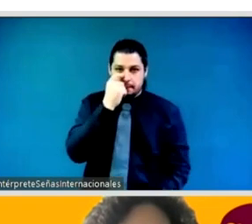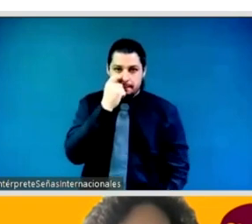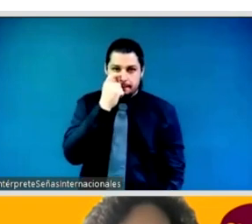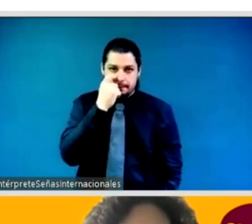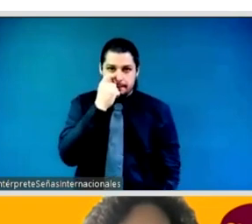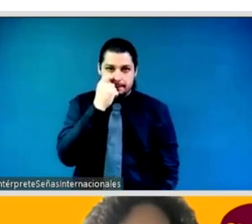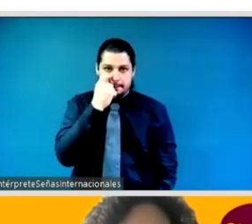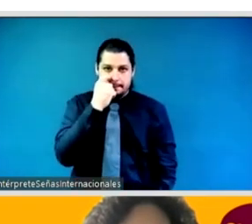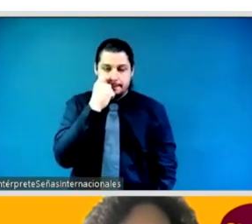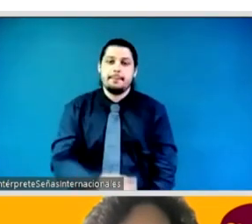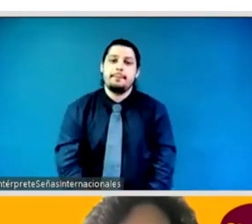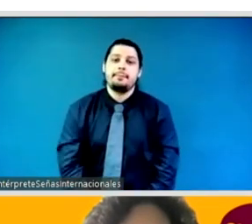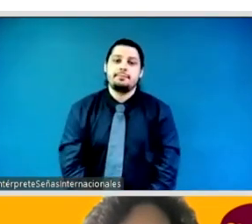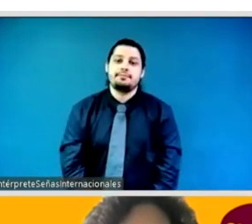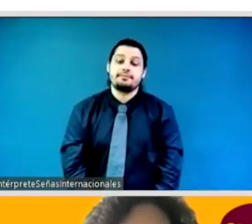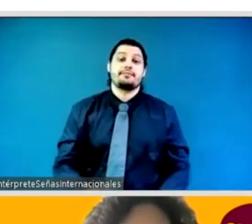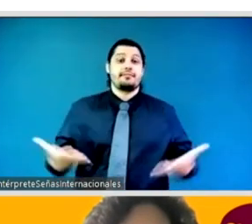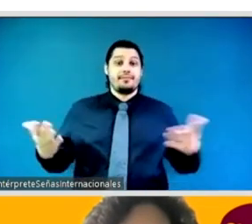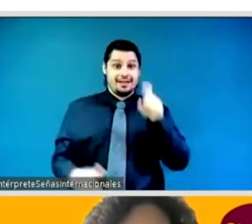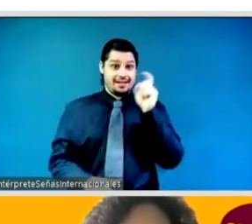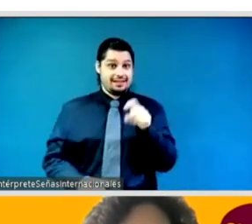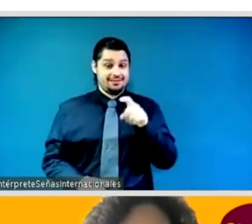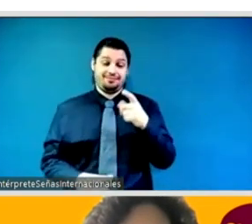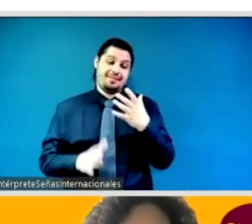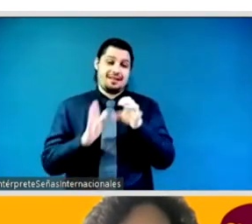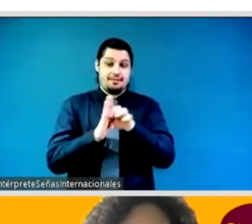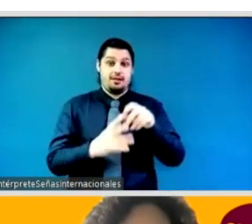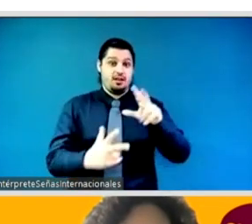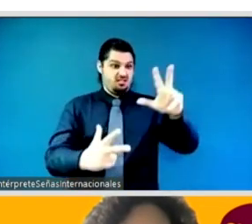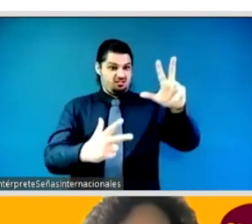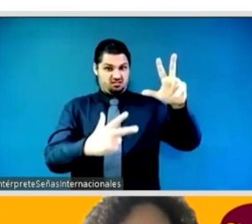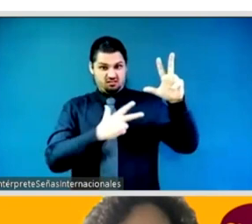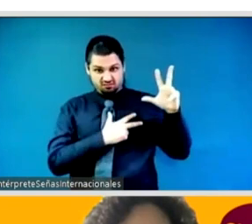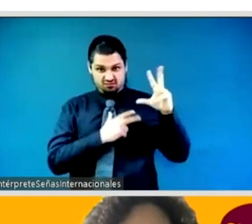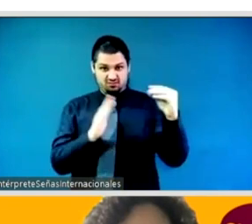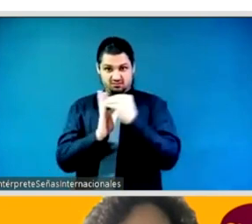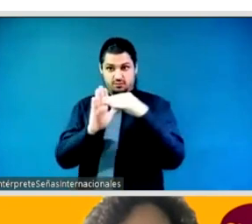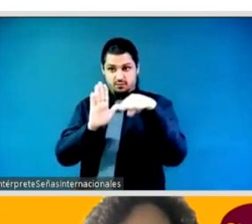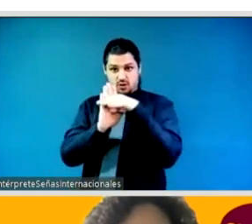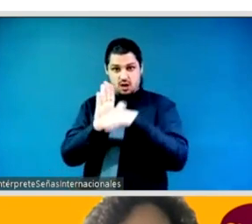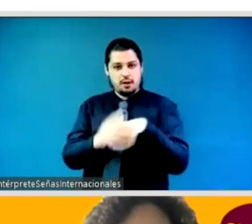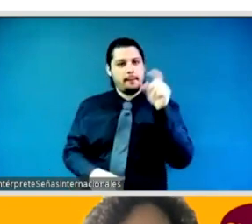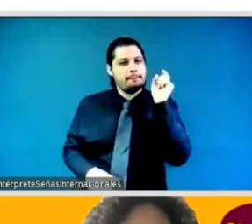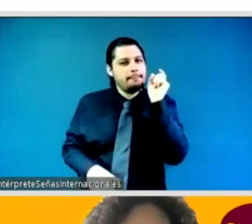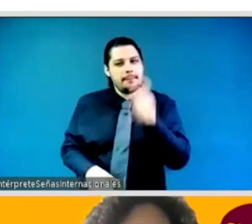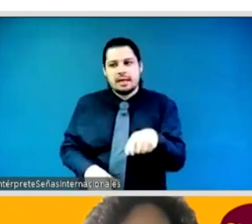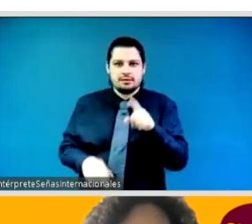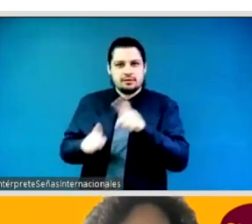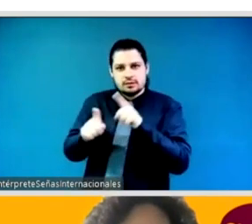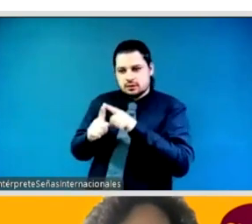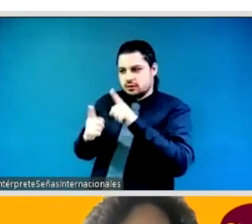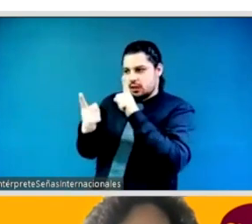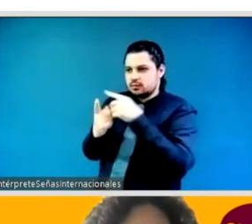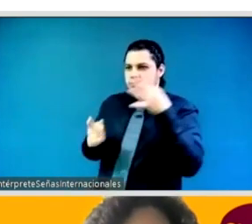action somewhere else or i want to change some something else but really directed towards the own structures that's what we see a lot